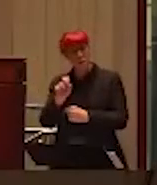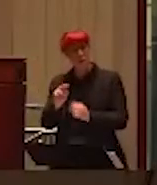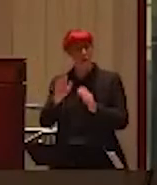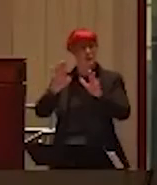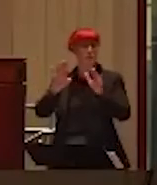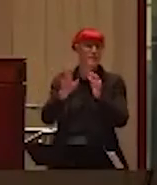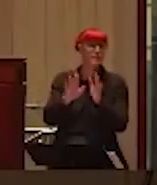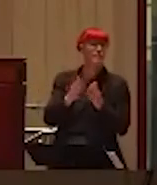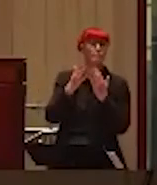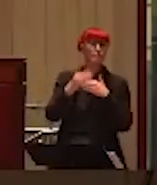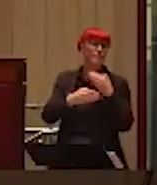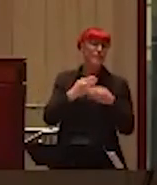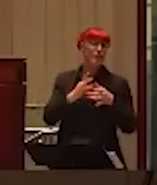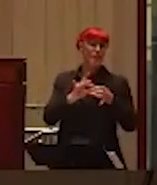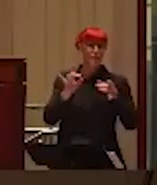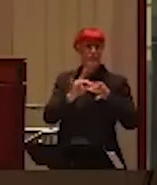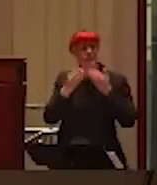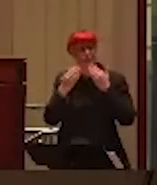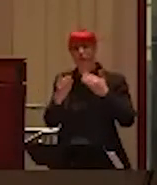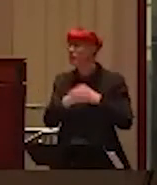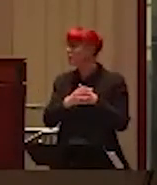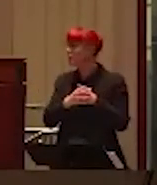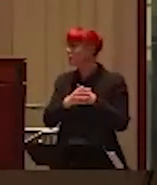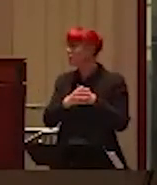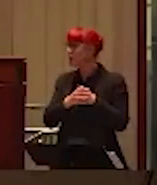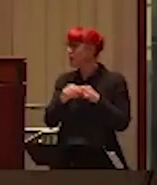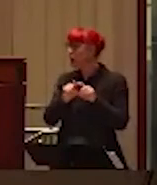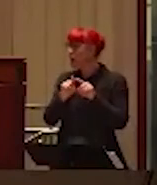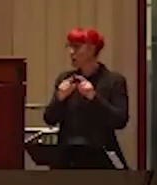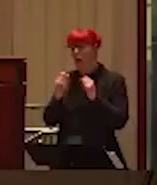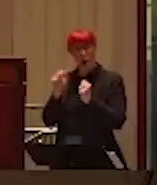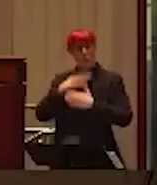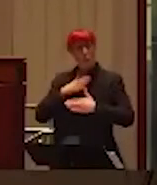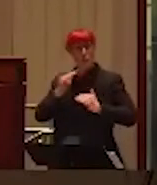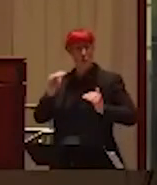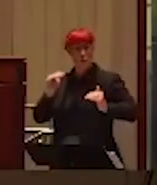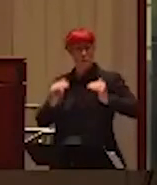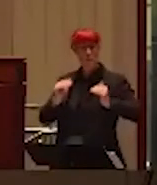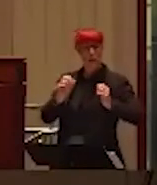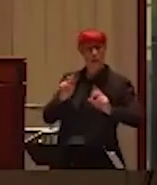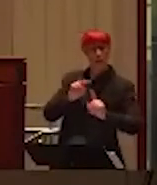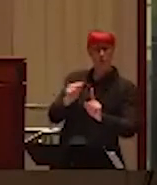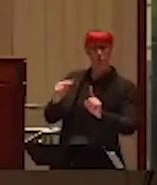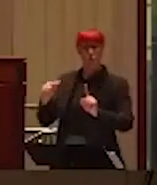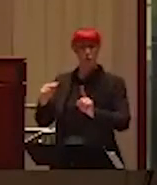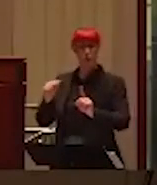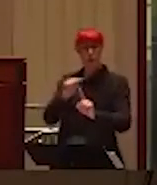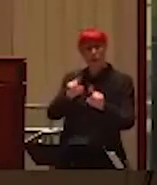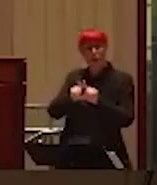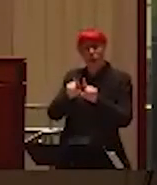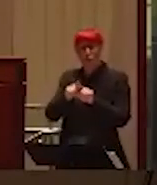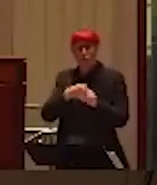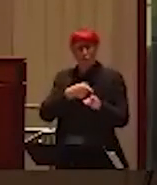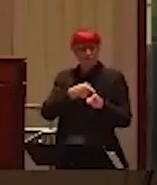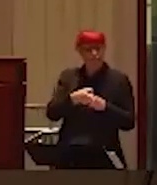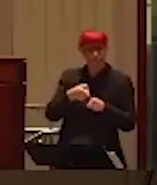Thank you. And I very much appreciate this very much balanced approach. I very much like this idea, the connection between the fields. And I'll explain